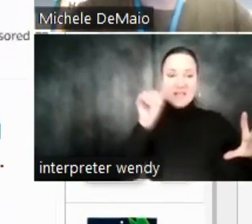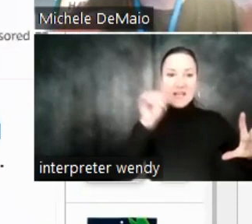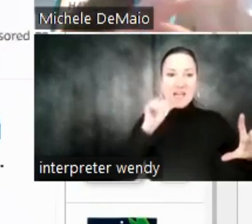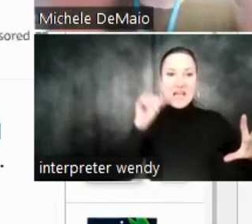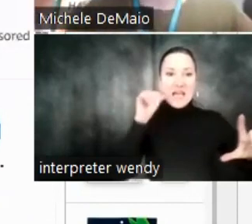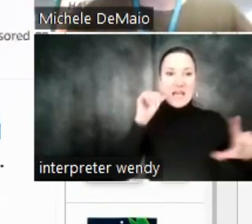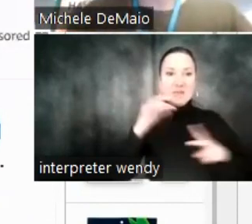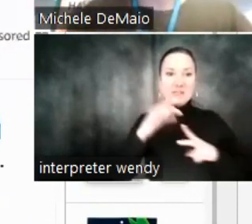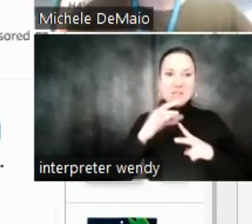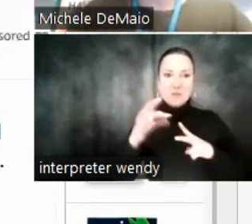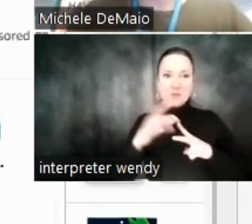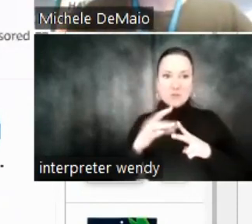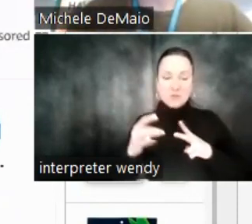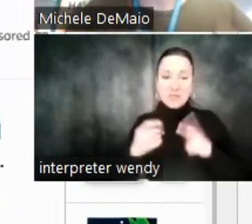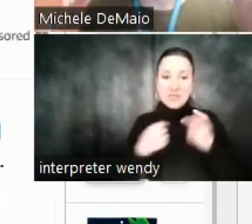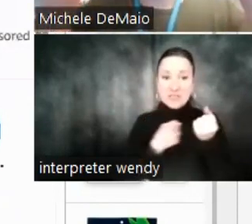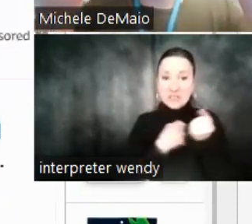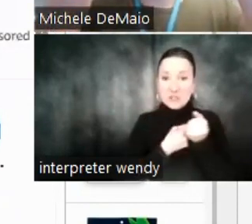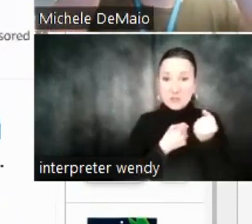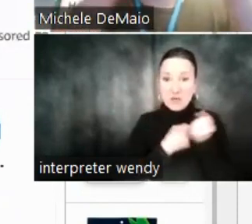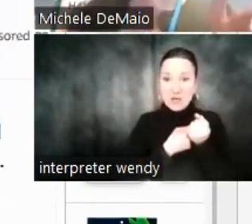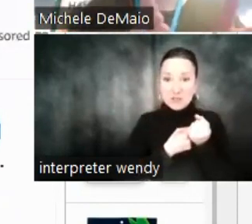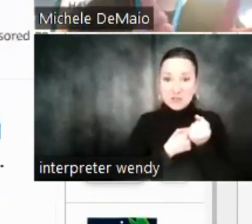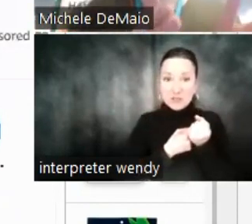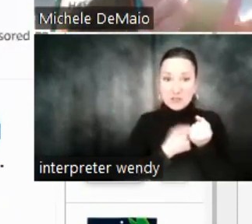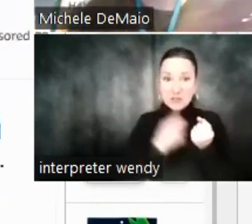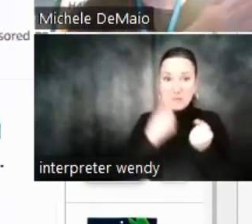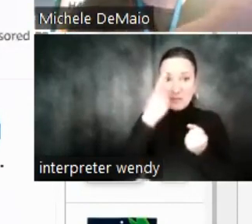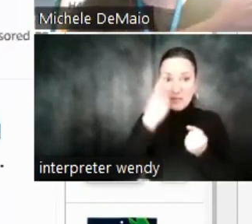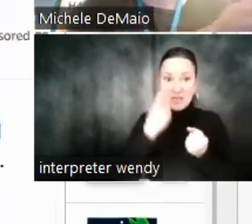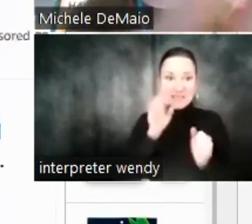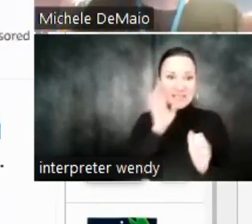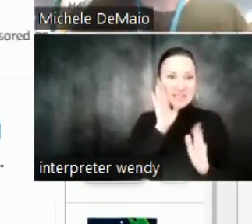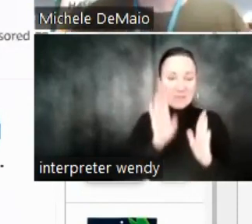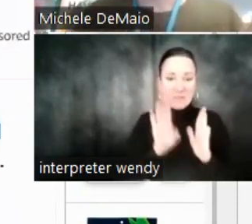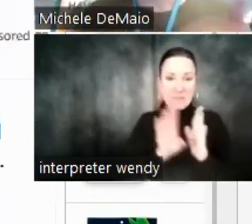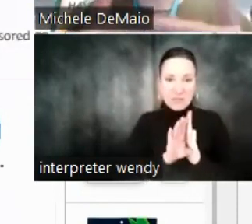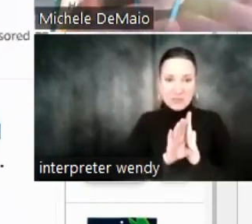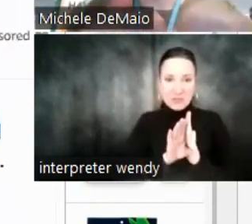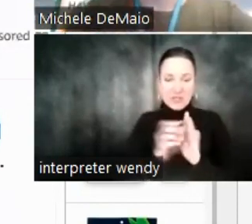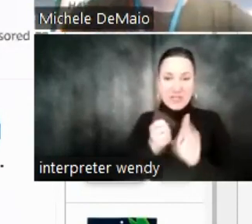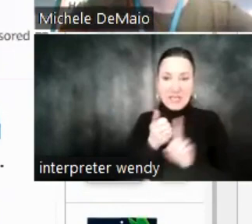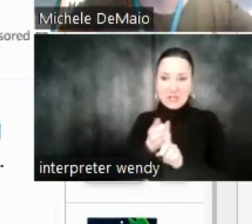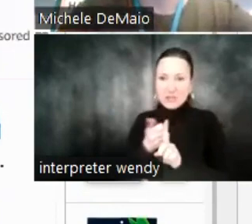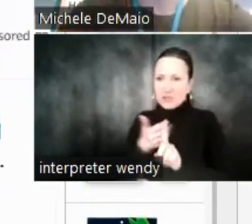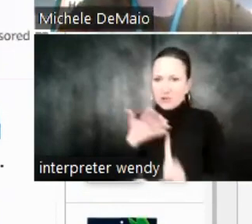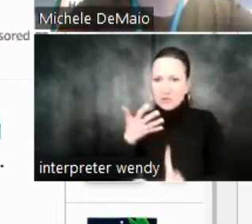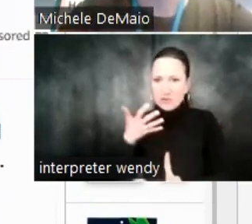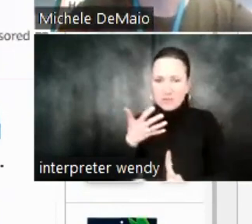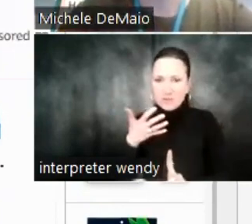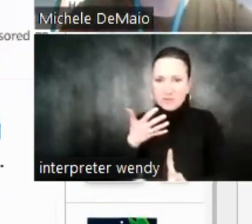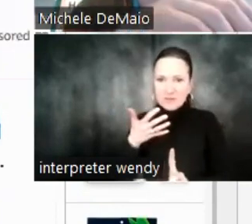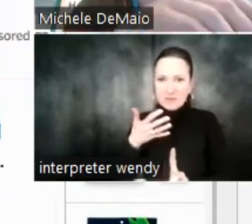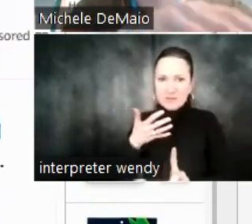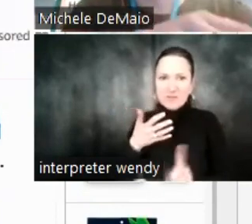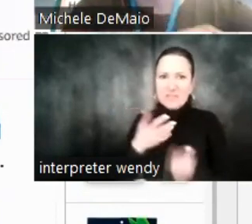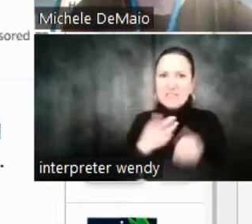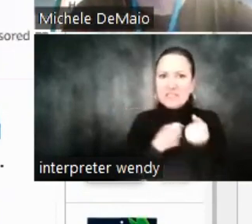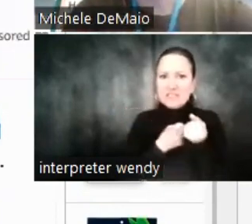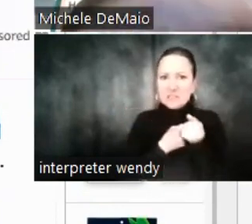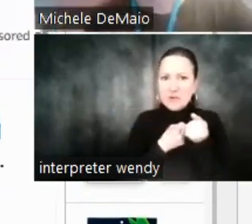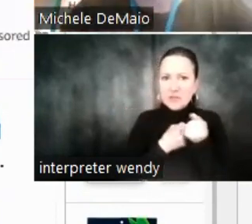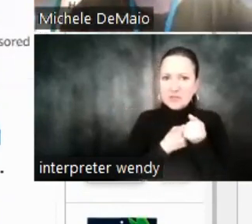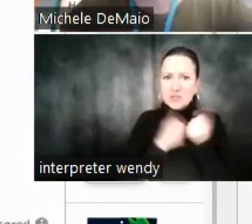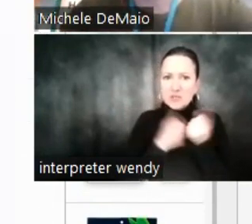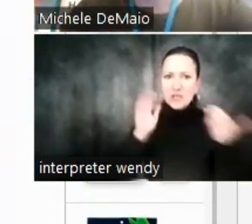This one is just a sponsored product ad because it's just the product image as well as the description. And as Danny's pointing out, sponsored. But when you